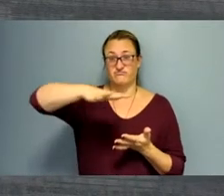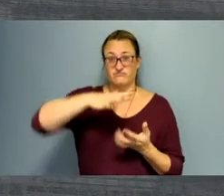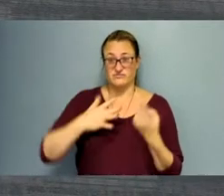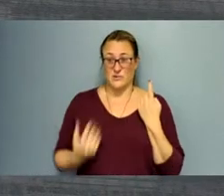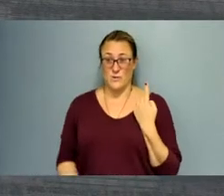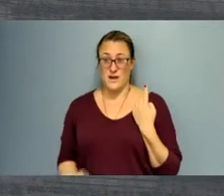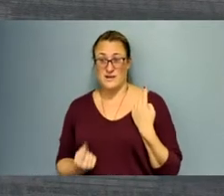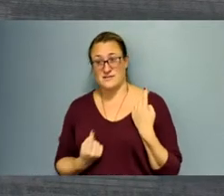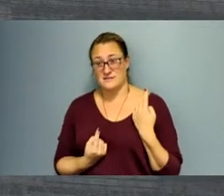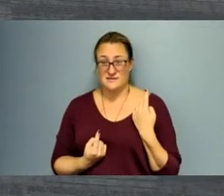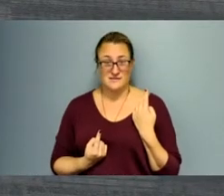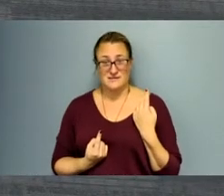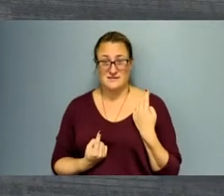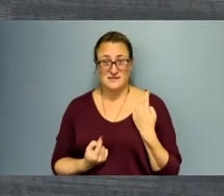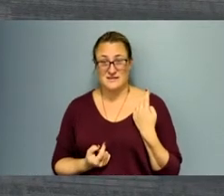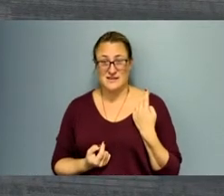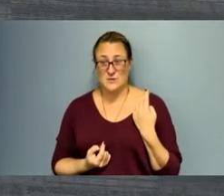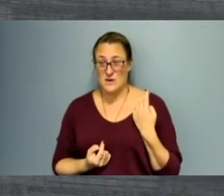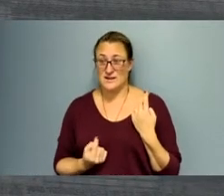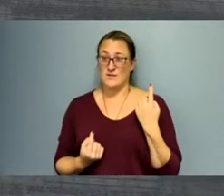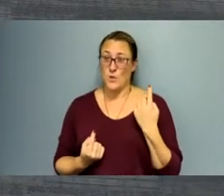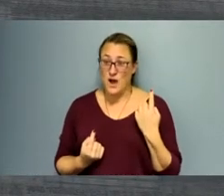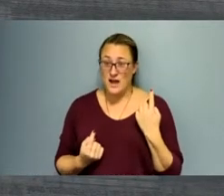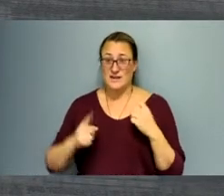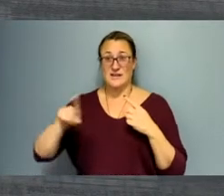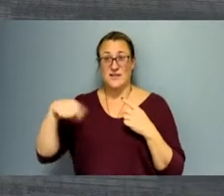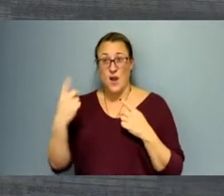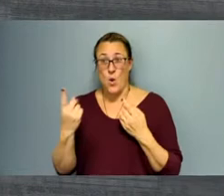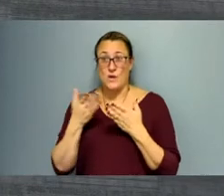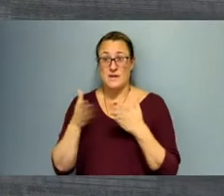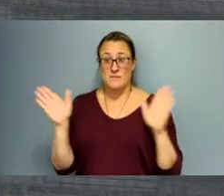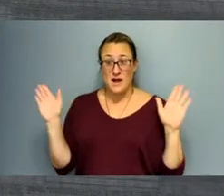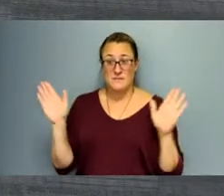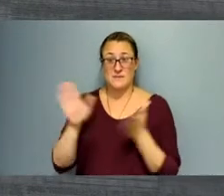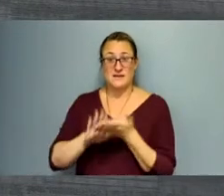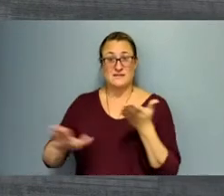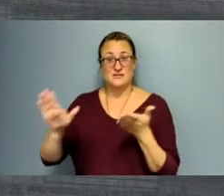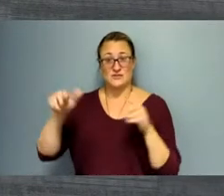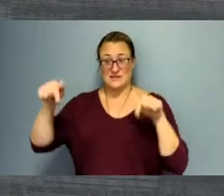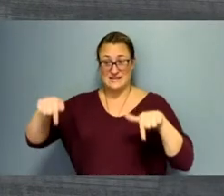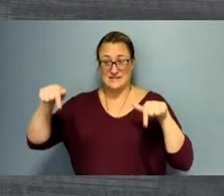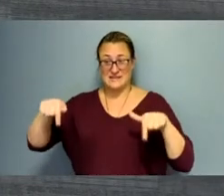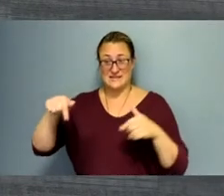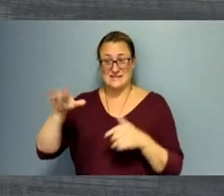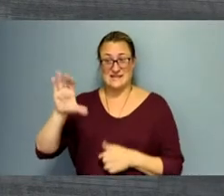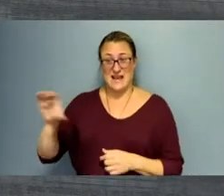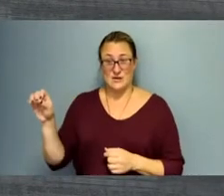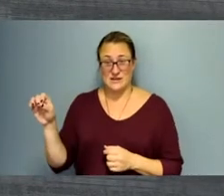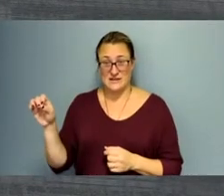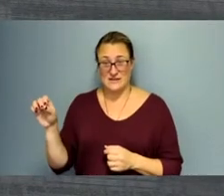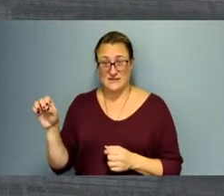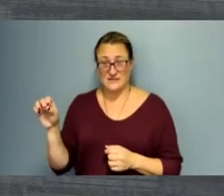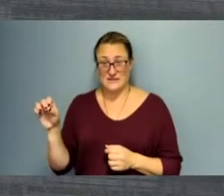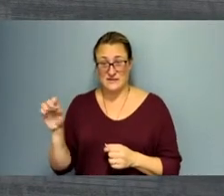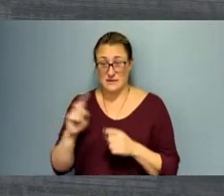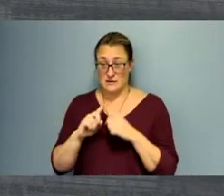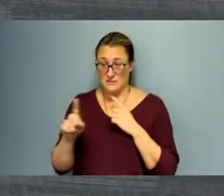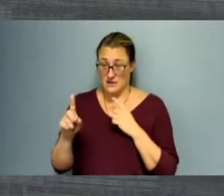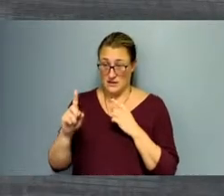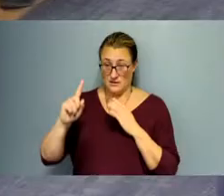We are the only public institution in this county and it takes one hour and 30 minutes